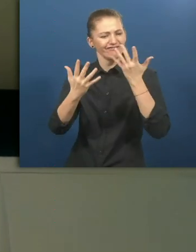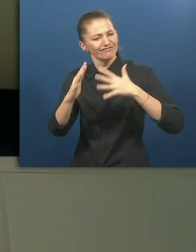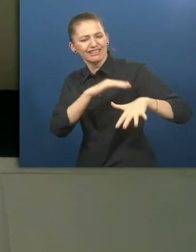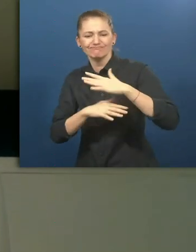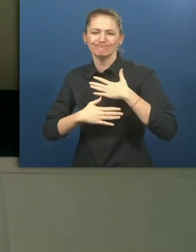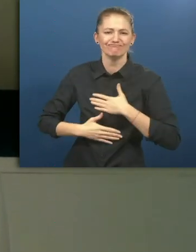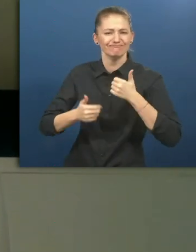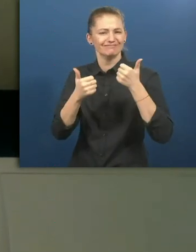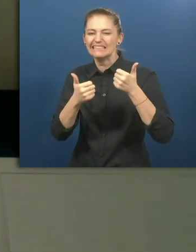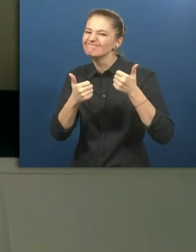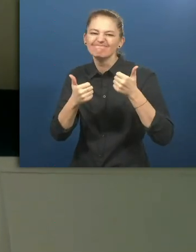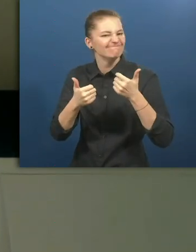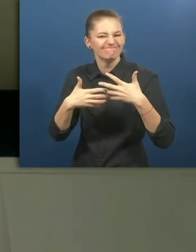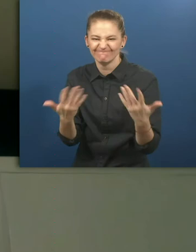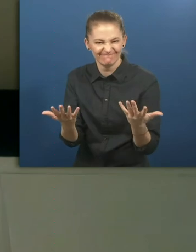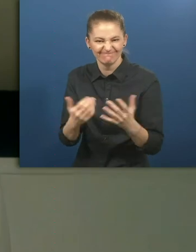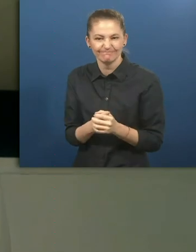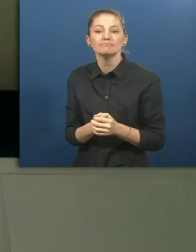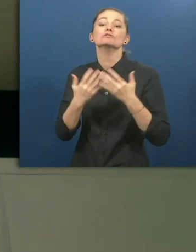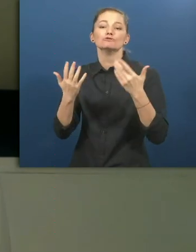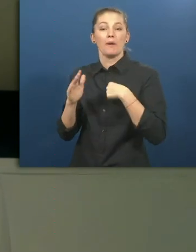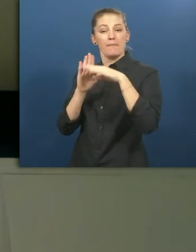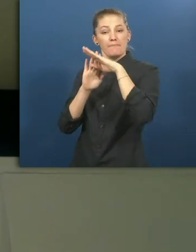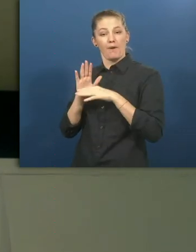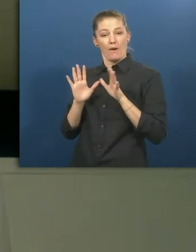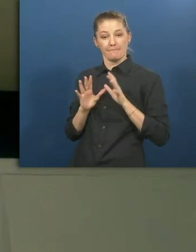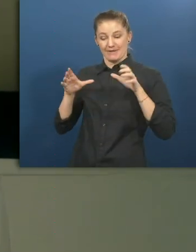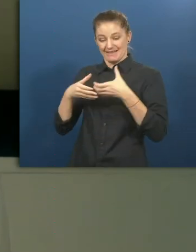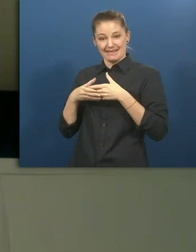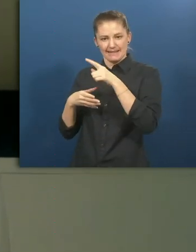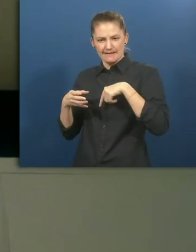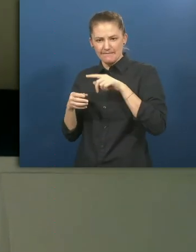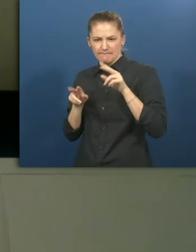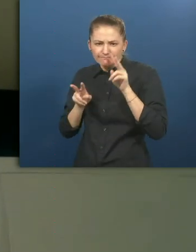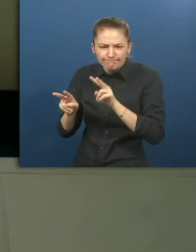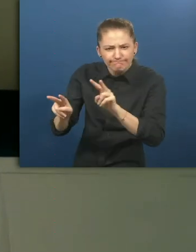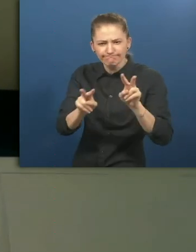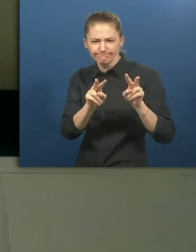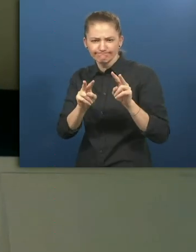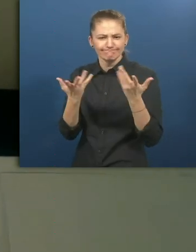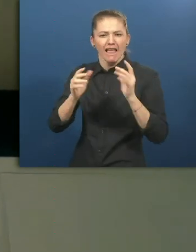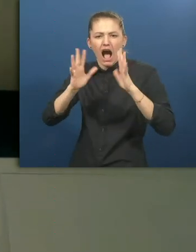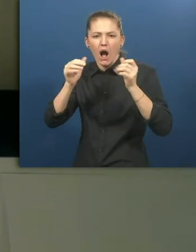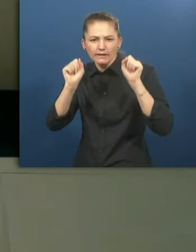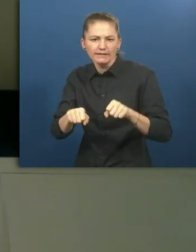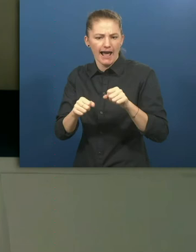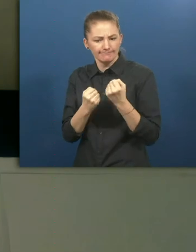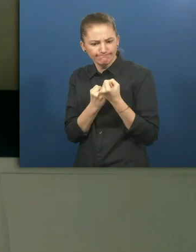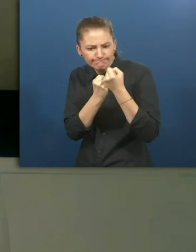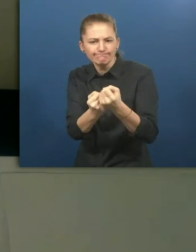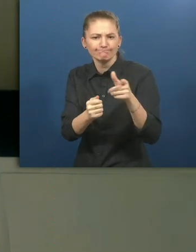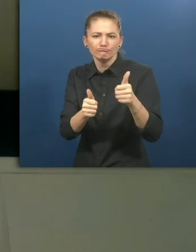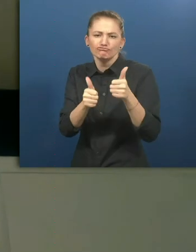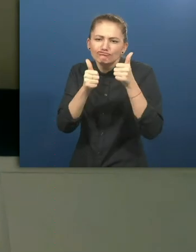exploit the position that they're in. So really the program team on the ground really identified ways in